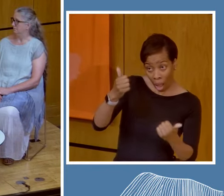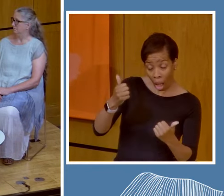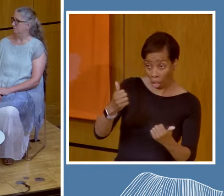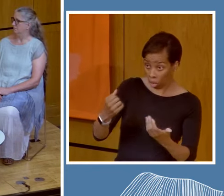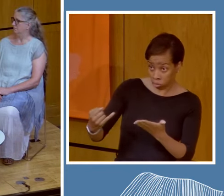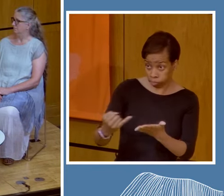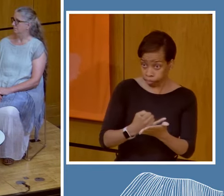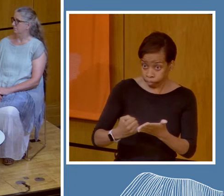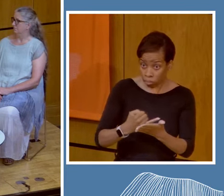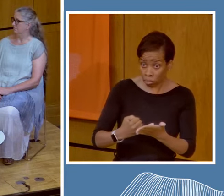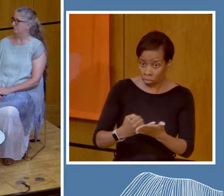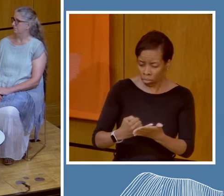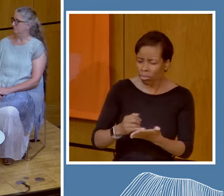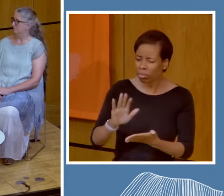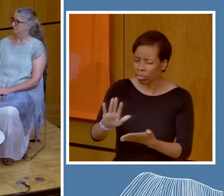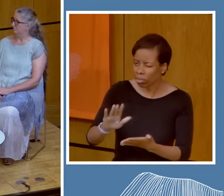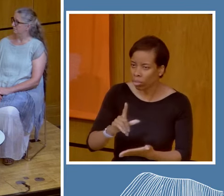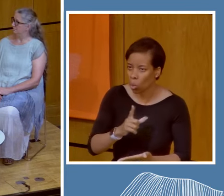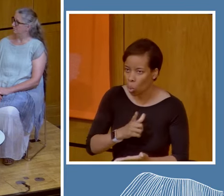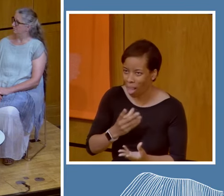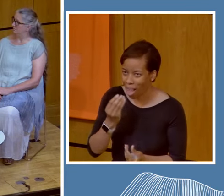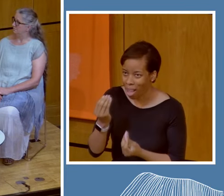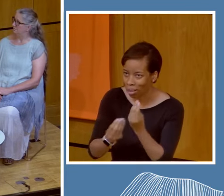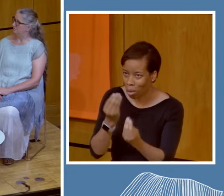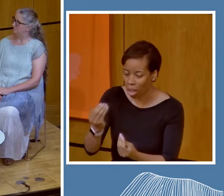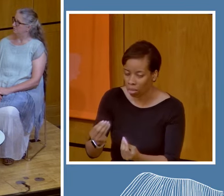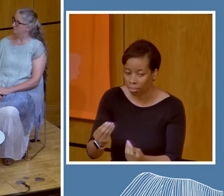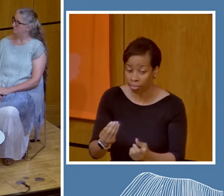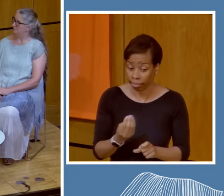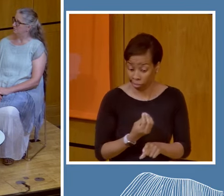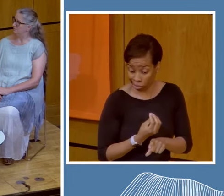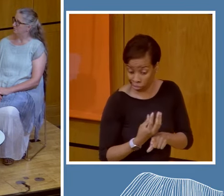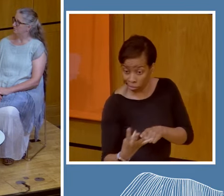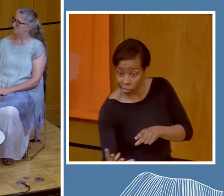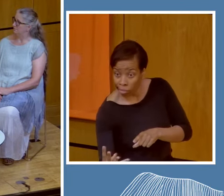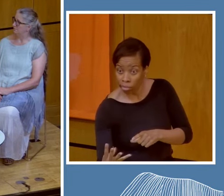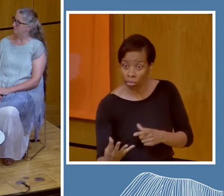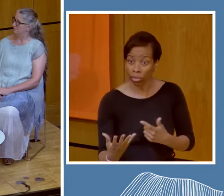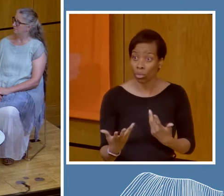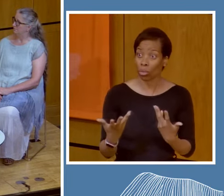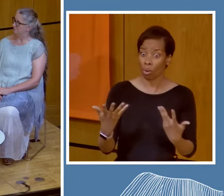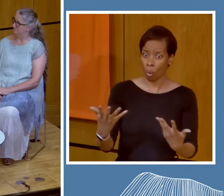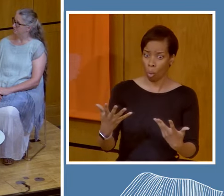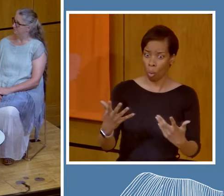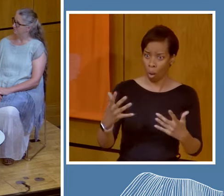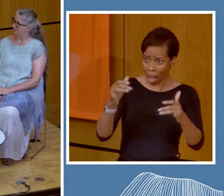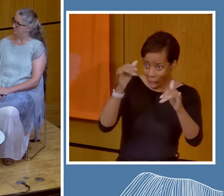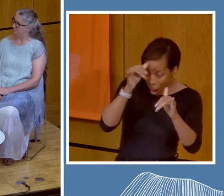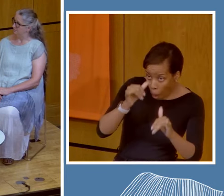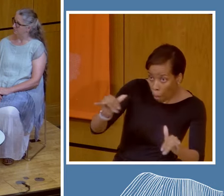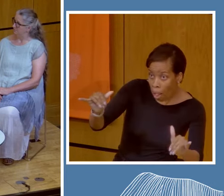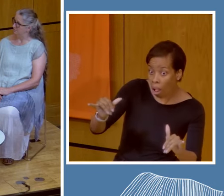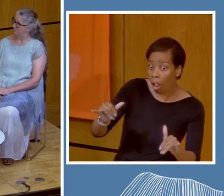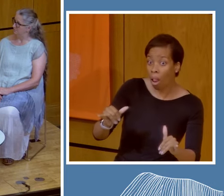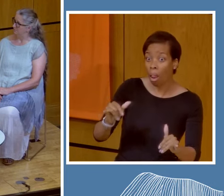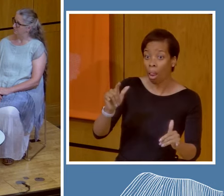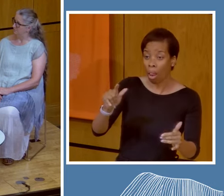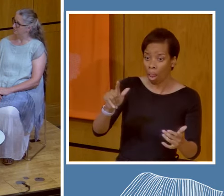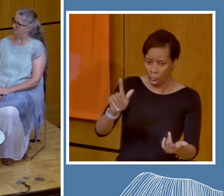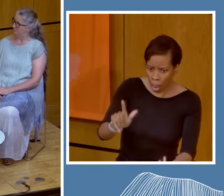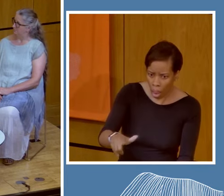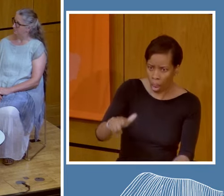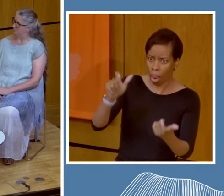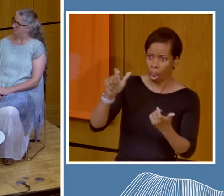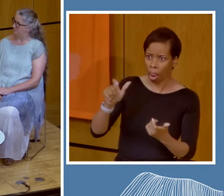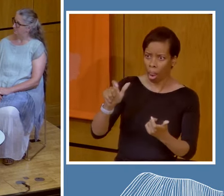caribou, for example, it's not only about the meat of the caribou, we use parts of it for our medicine, we